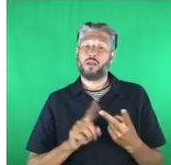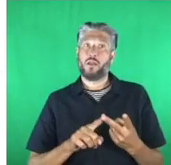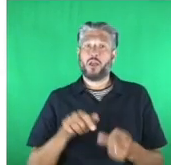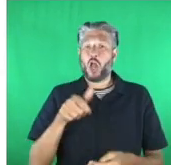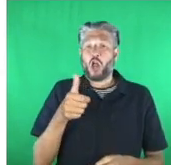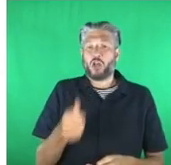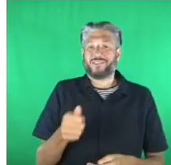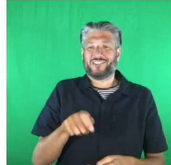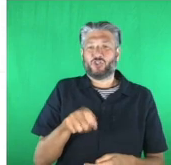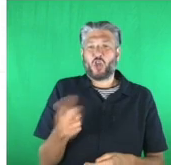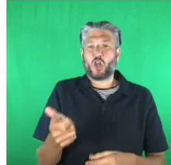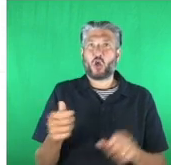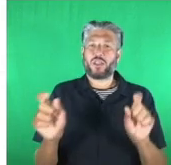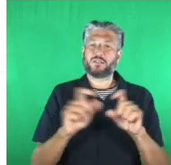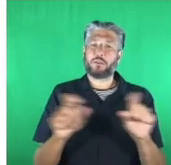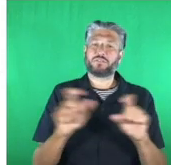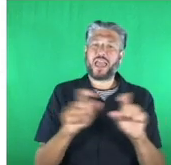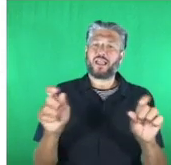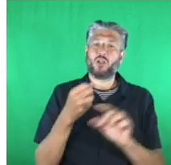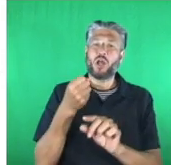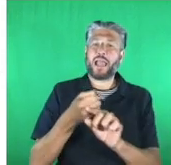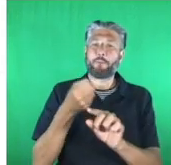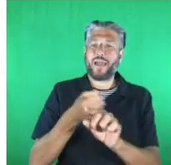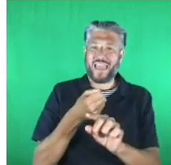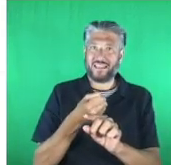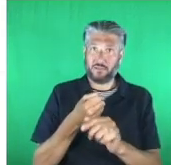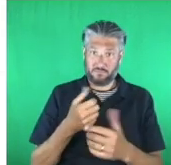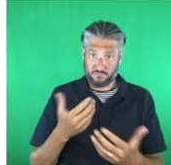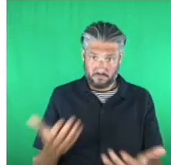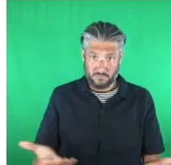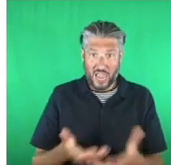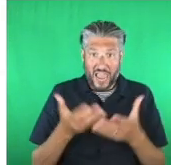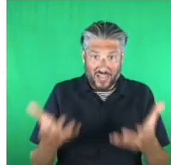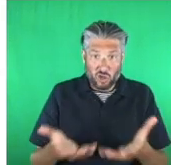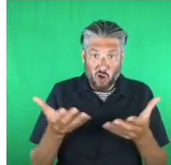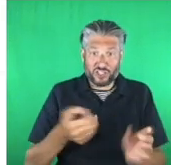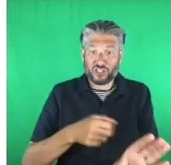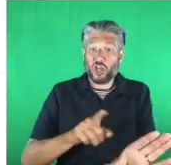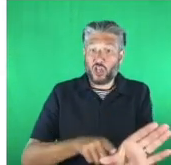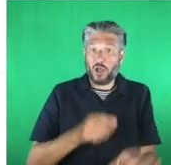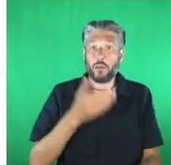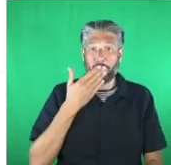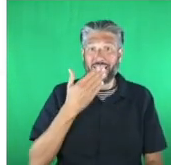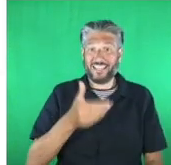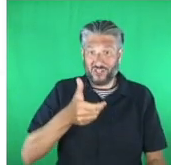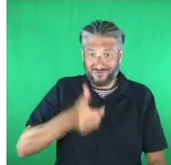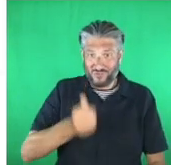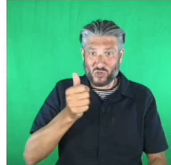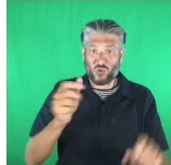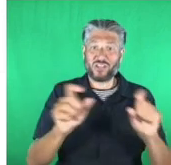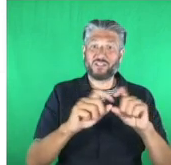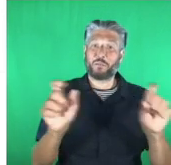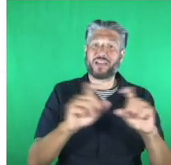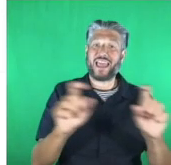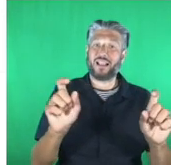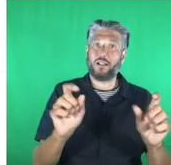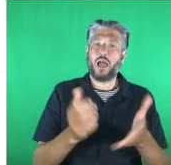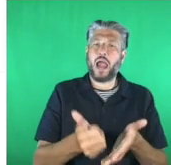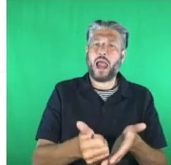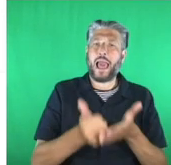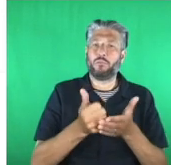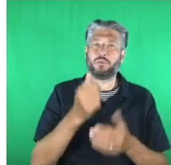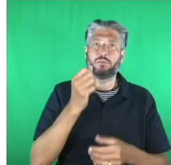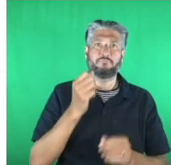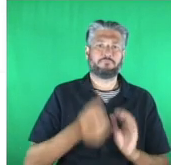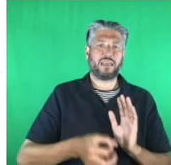encouraging young people to quite literally turn on the subtitles in order to improve literacy skills. The program has